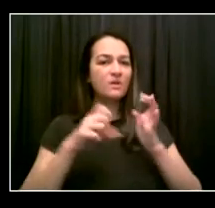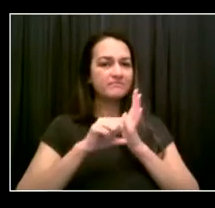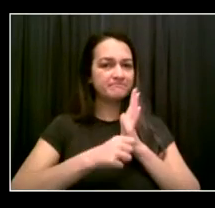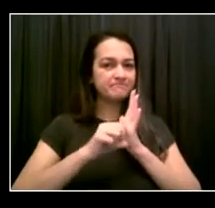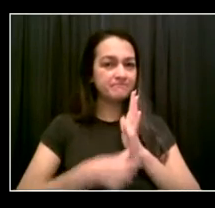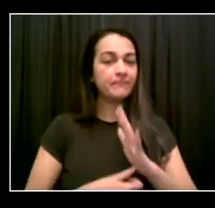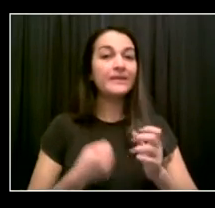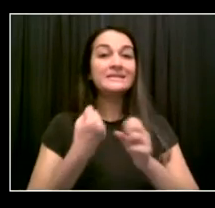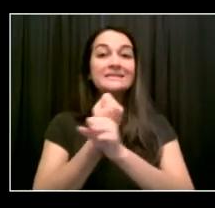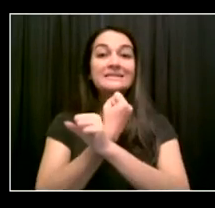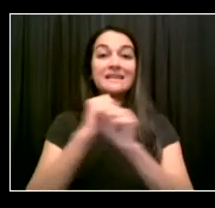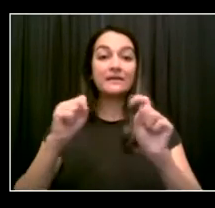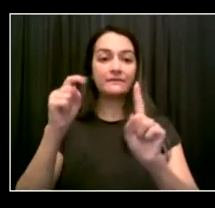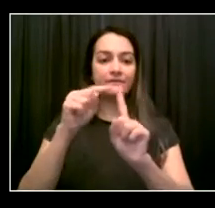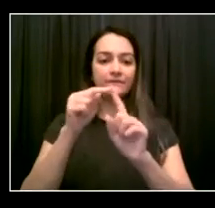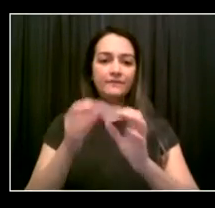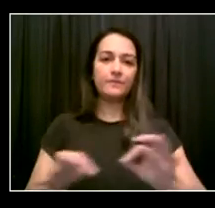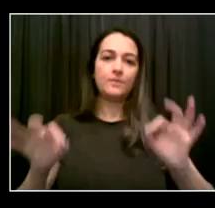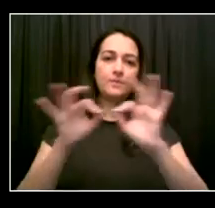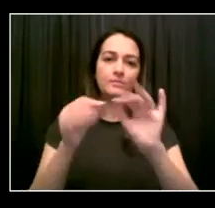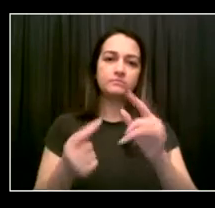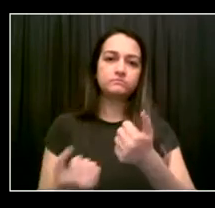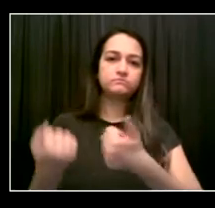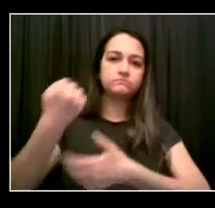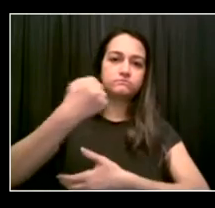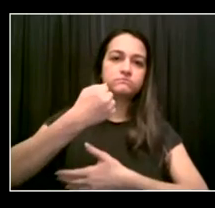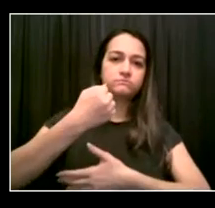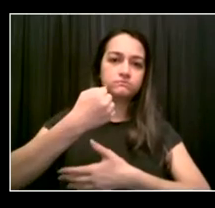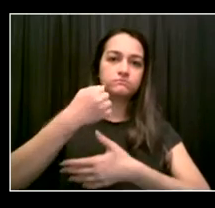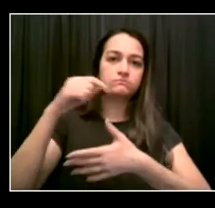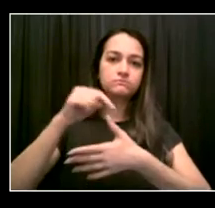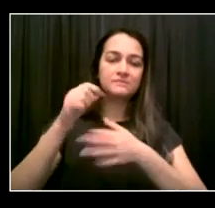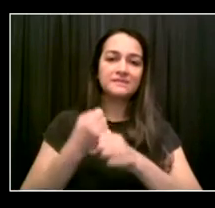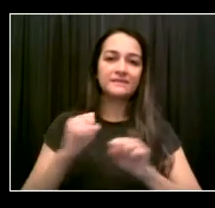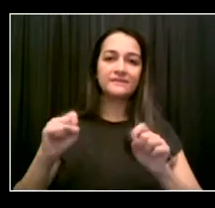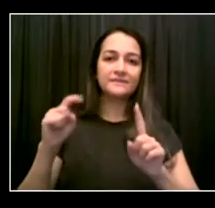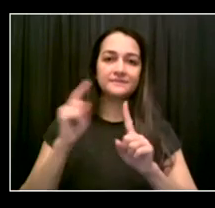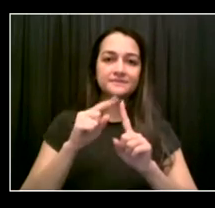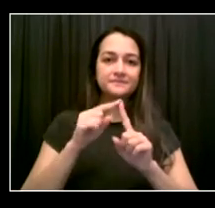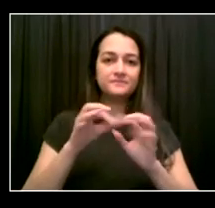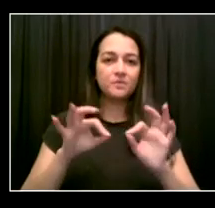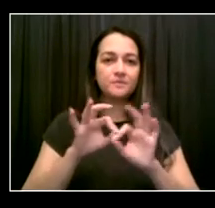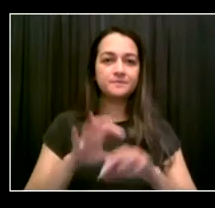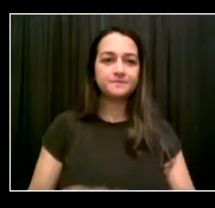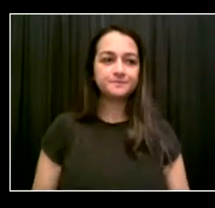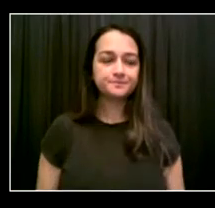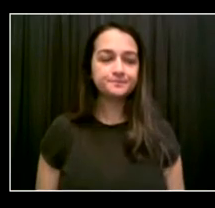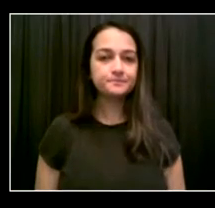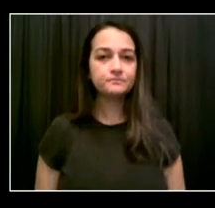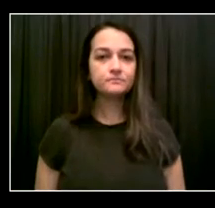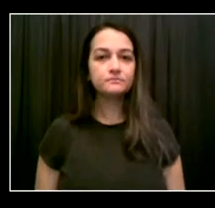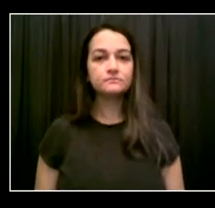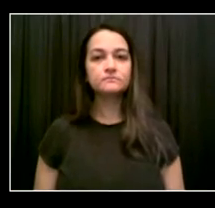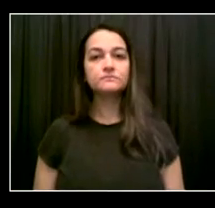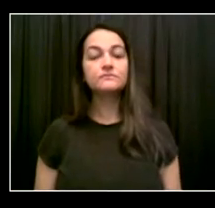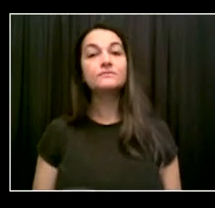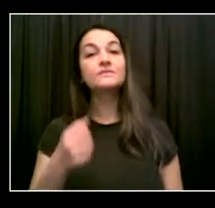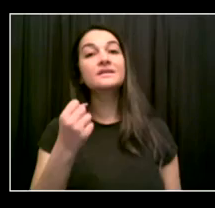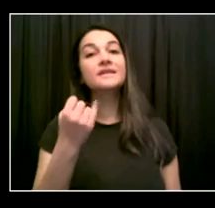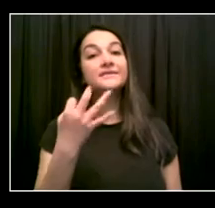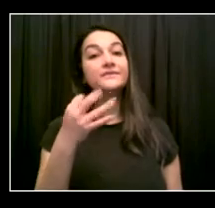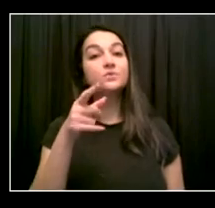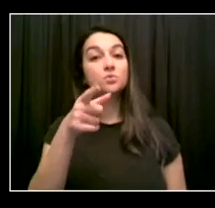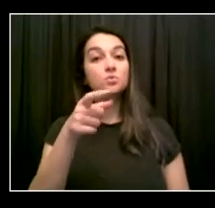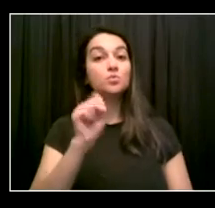main concern. When you work in the hospitality industry and in the restaurant industry, you know, you're serving.